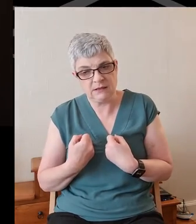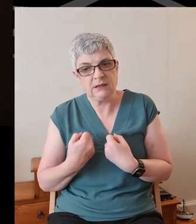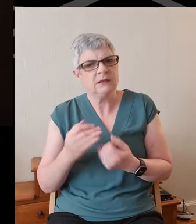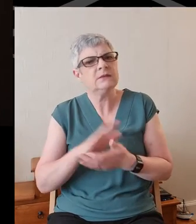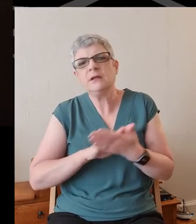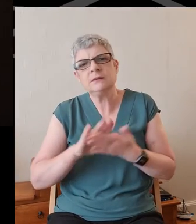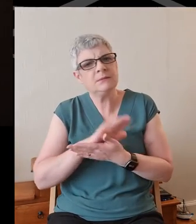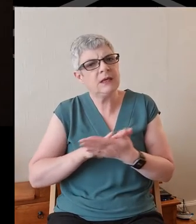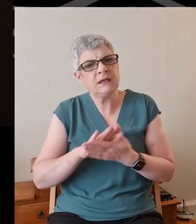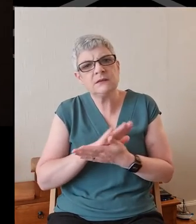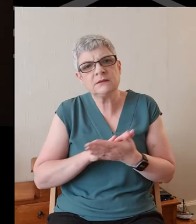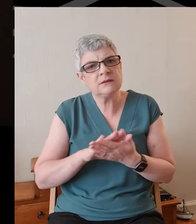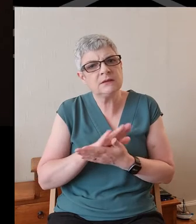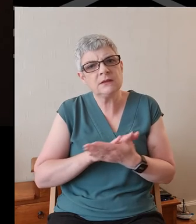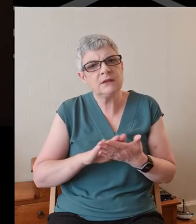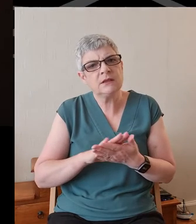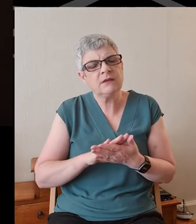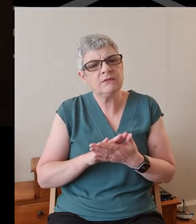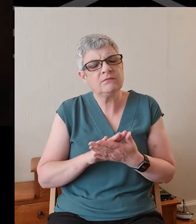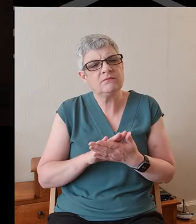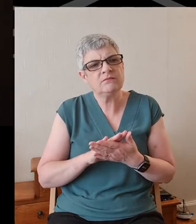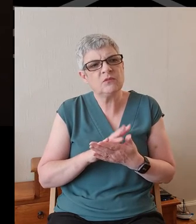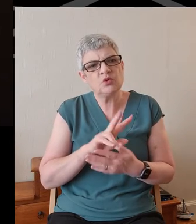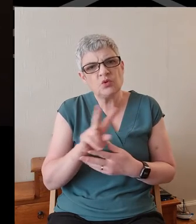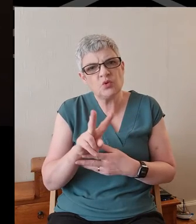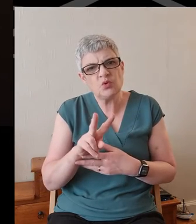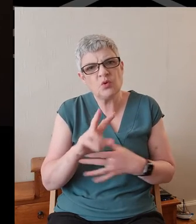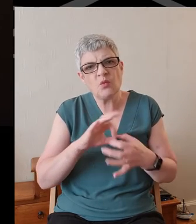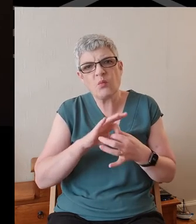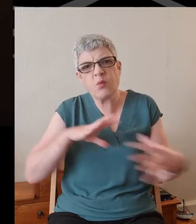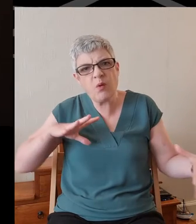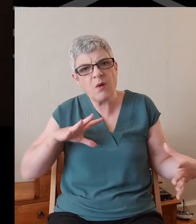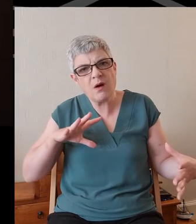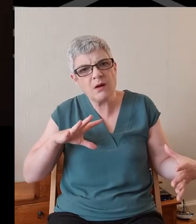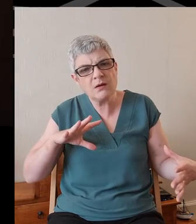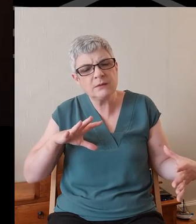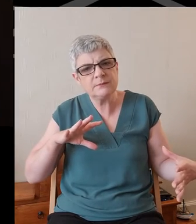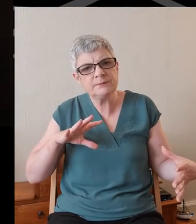doesn't mean that the two things are completely unrelated.